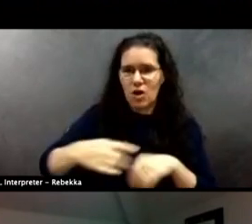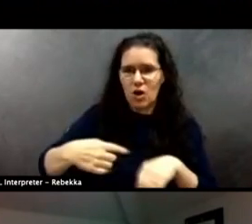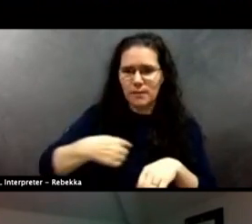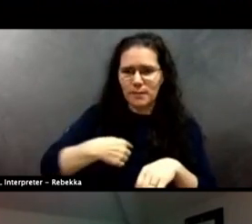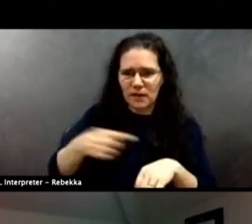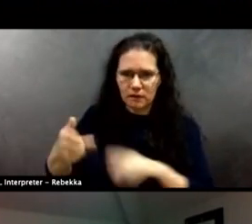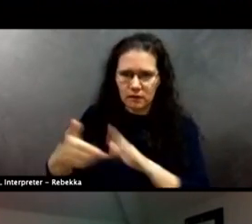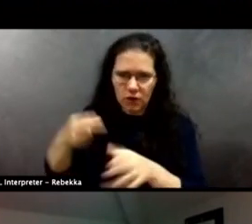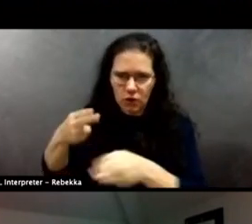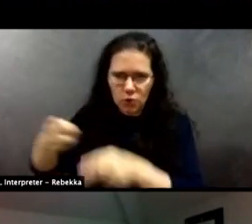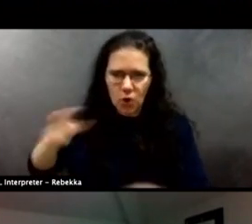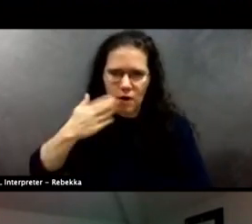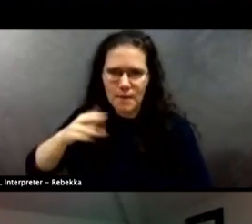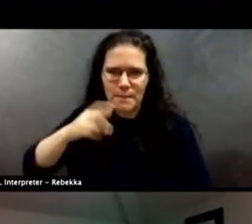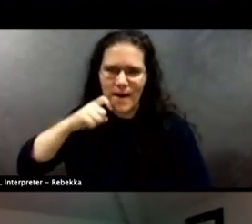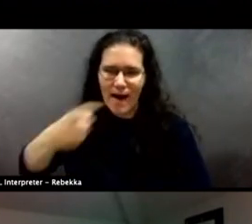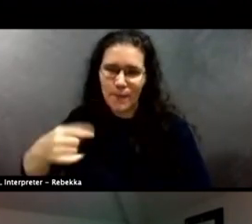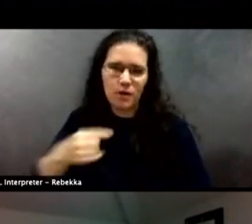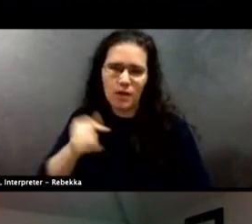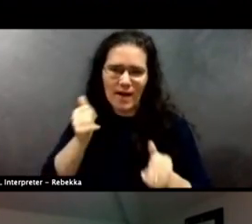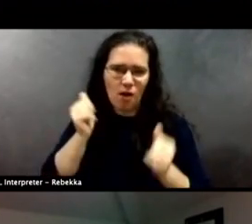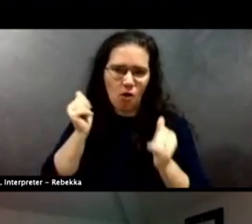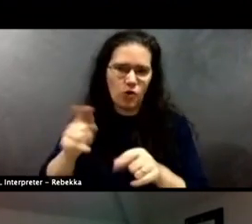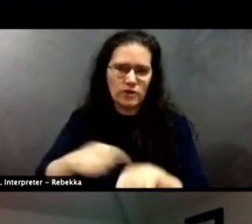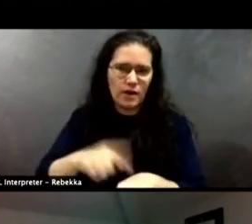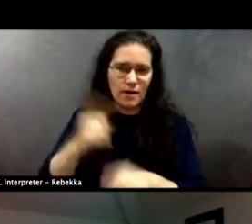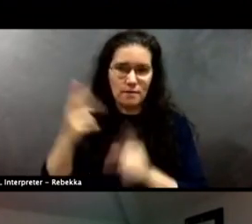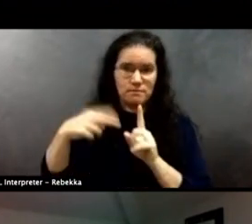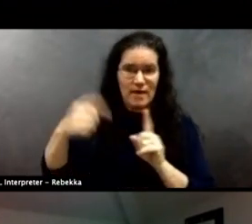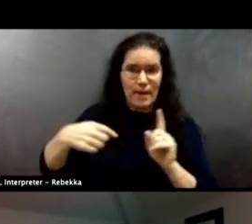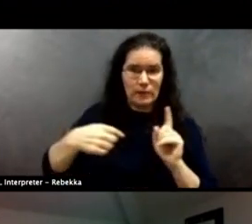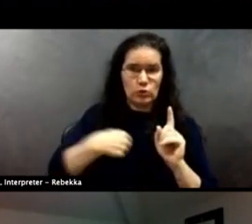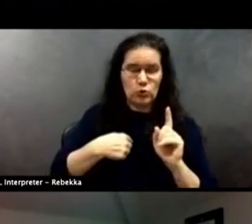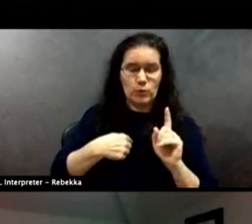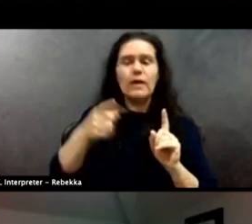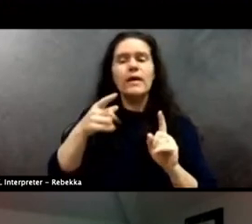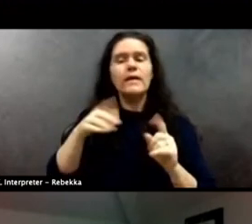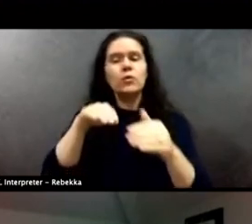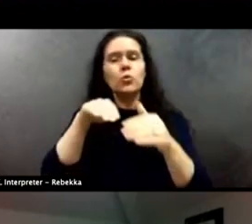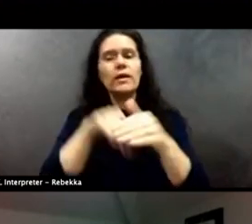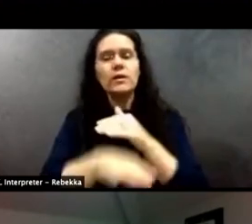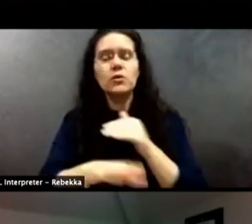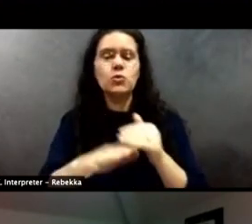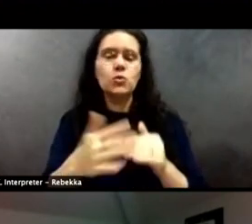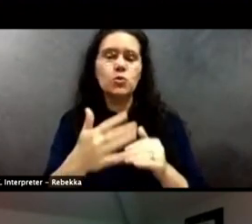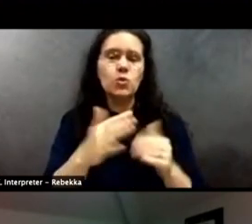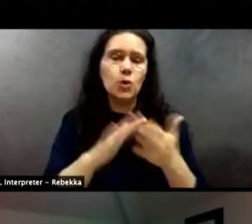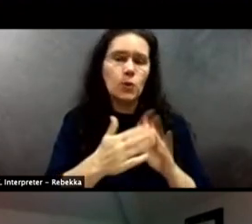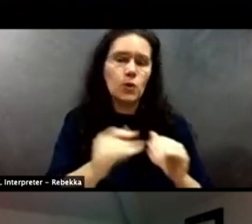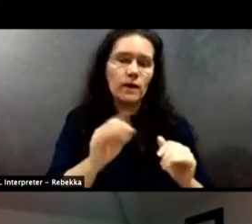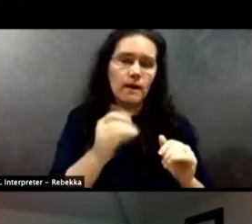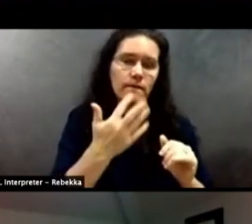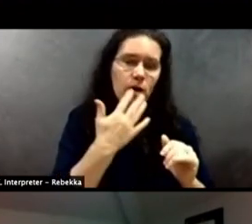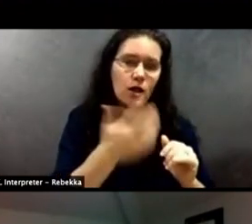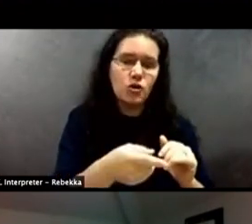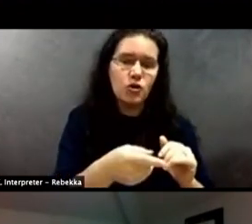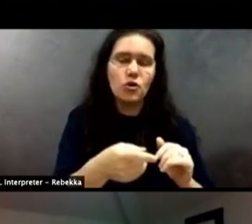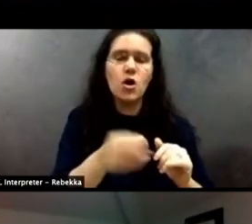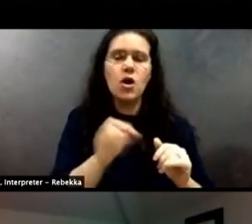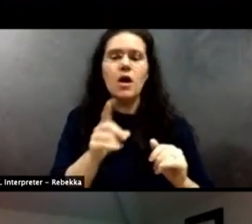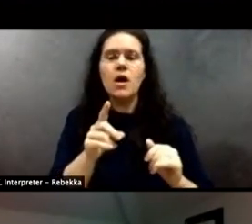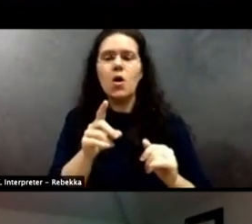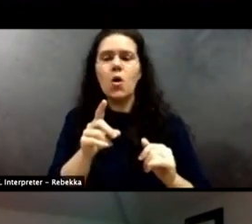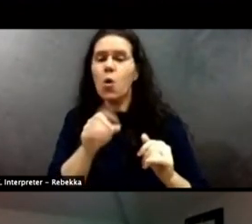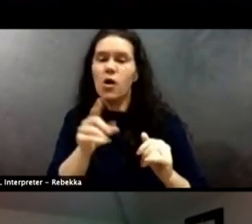If you come into communities of color or in a community that is not a community of color, but you stop disrespect residents of color